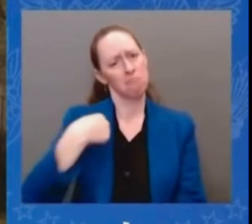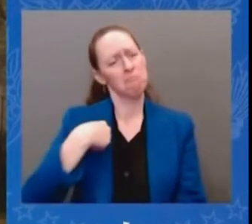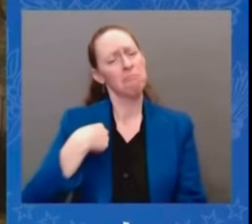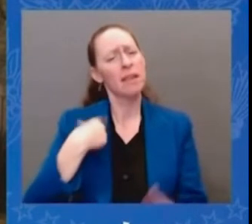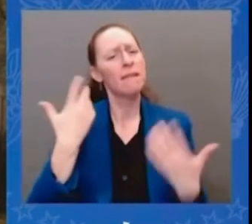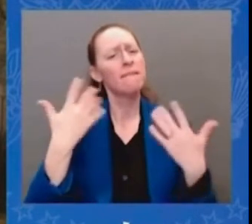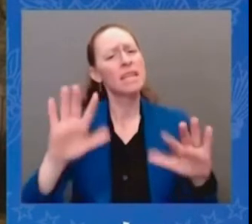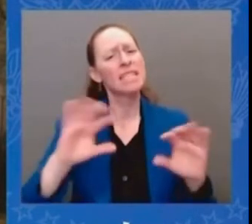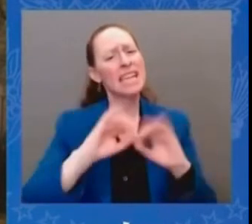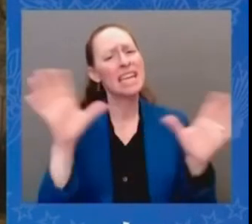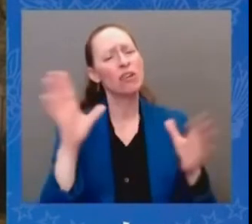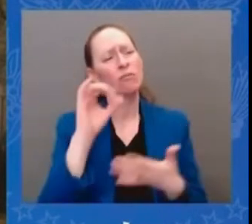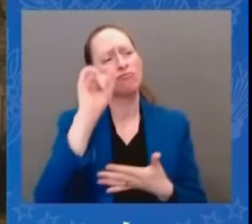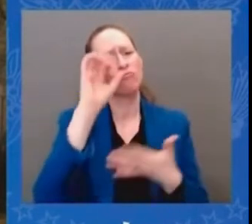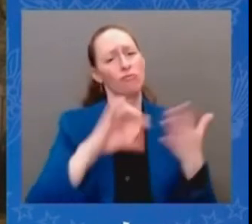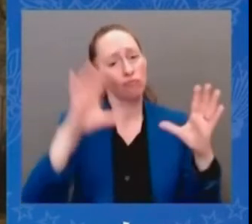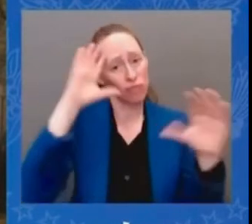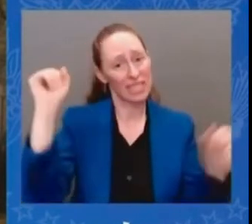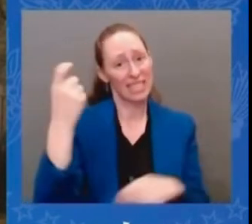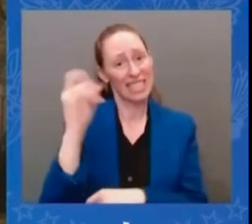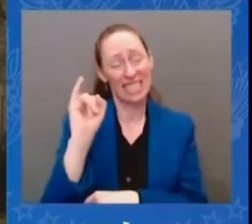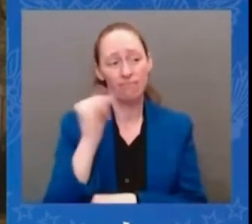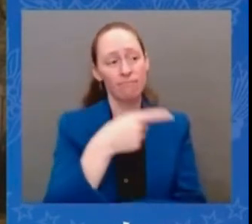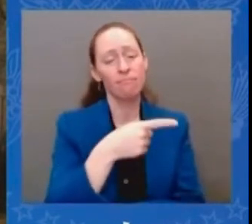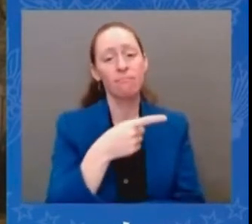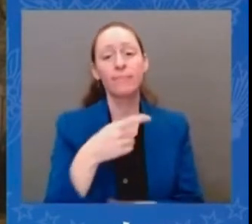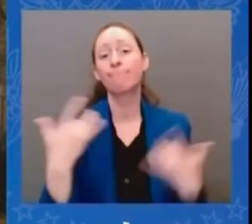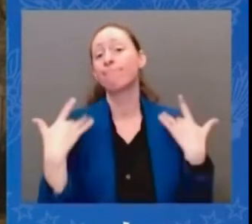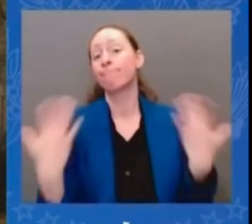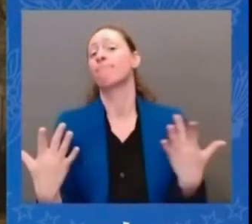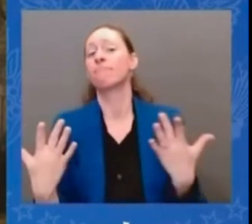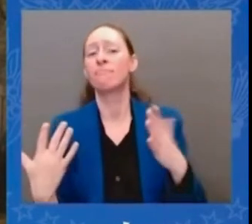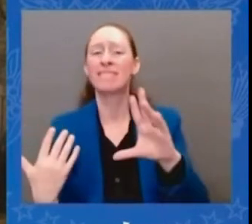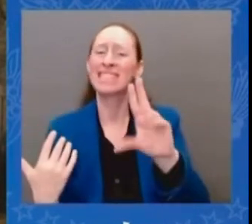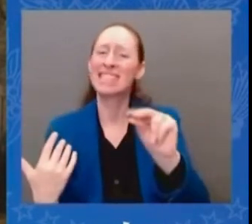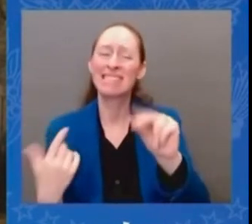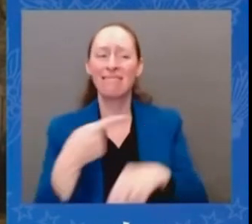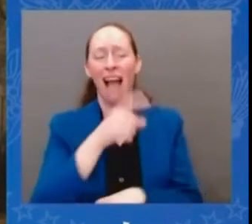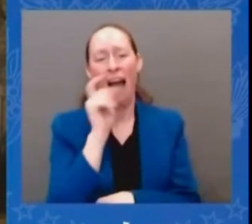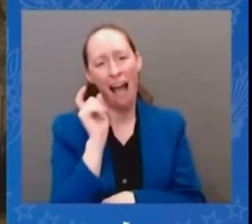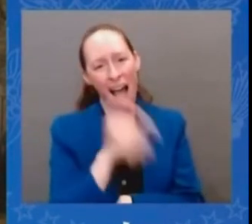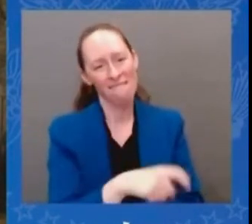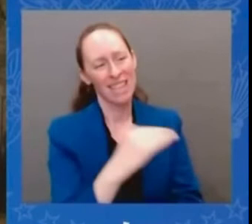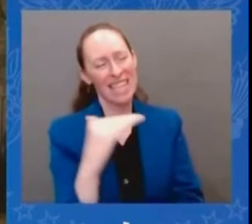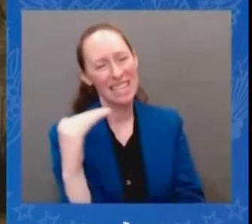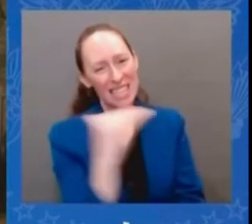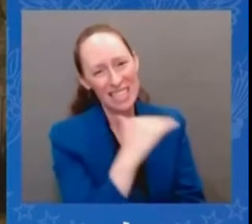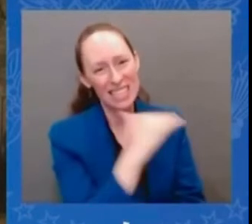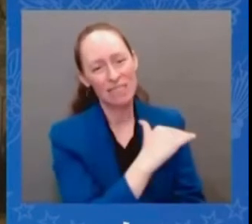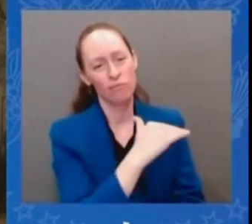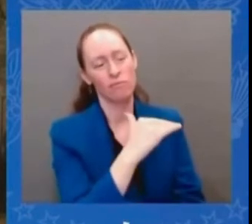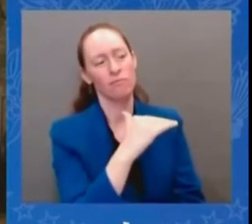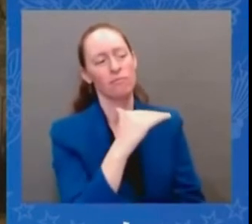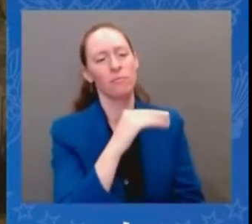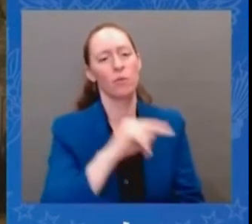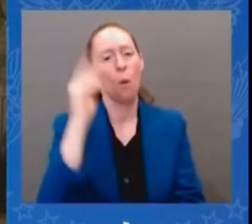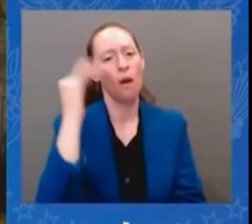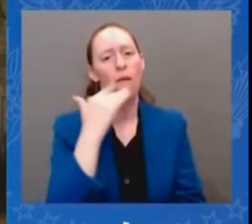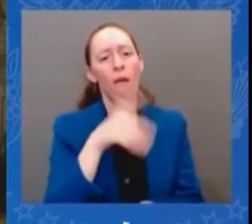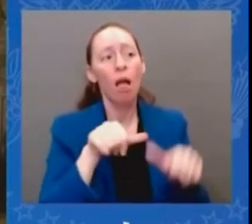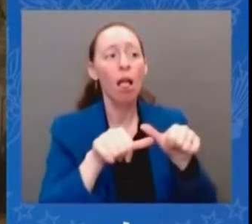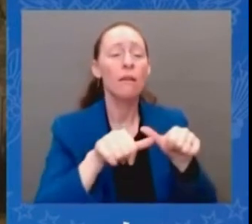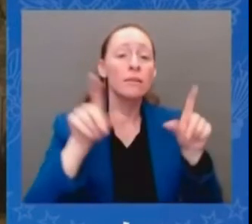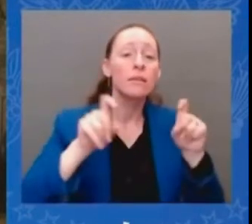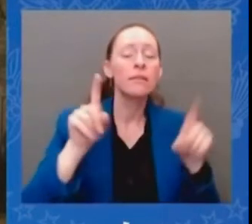that they should not engage in long-range nuclear tests and i made it clear as well that if they did they meaning north